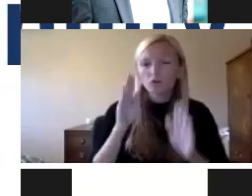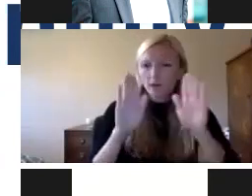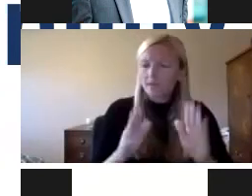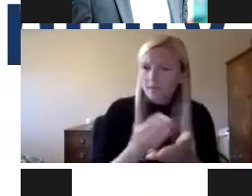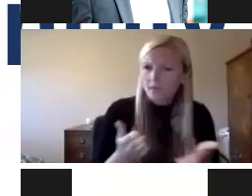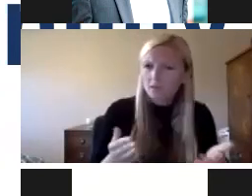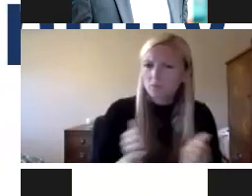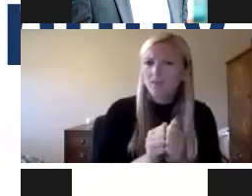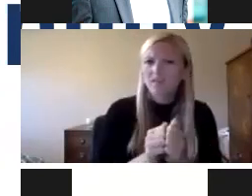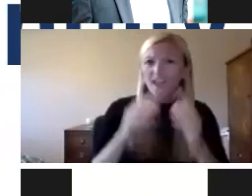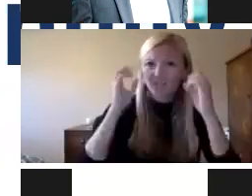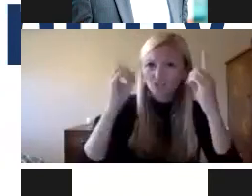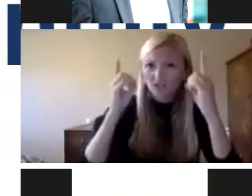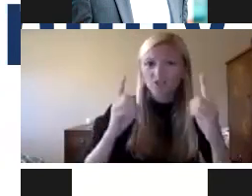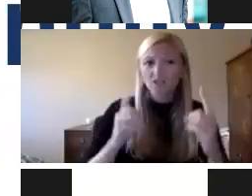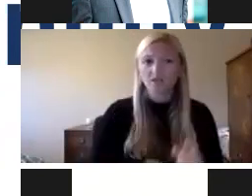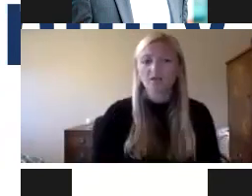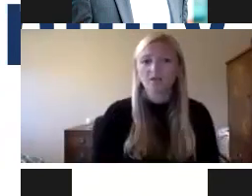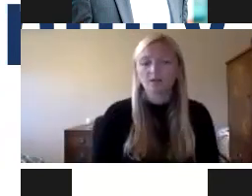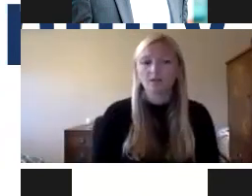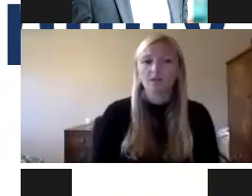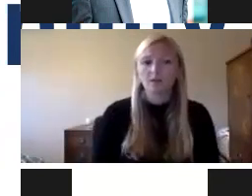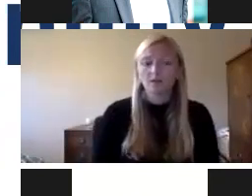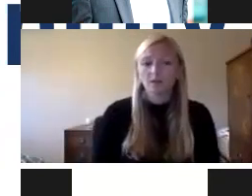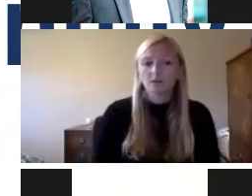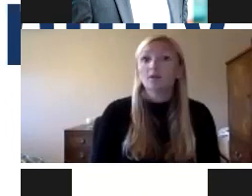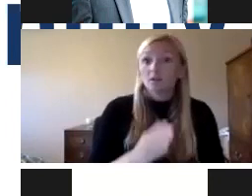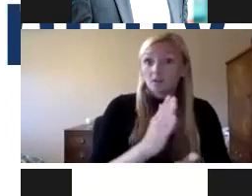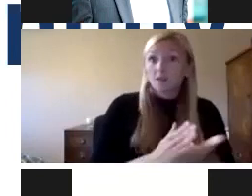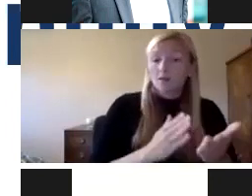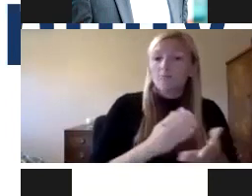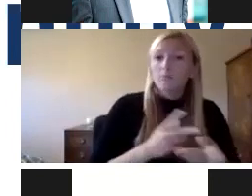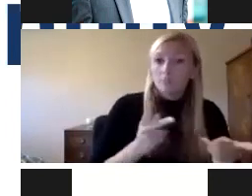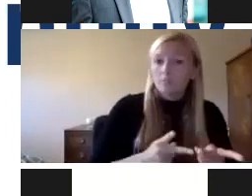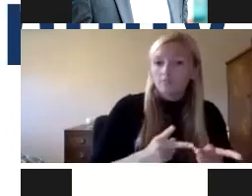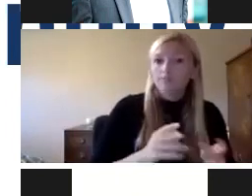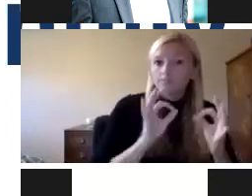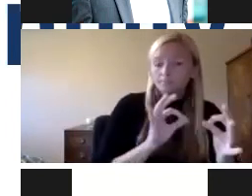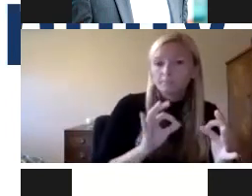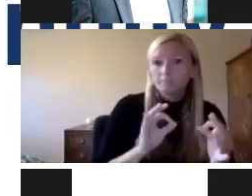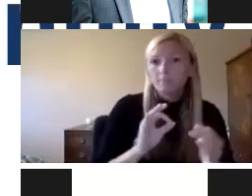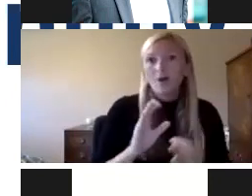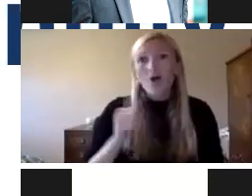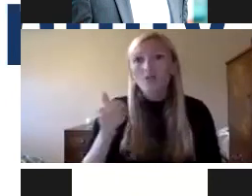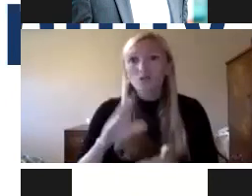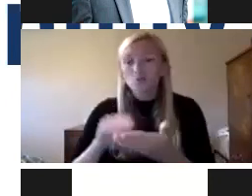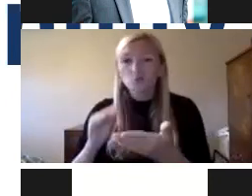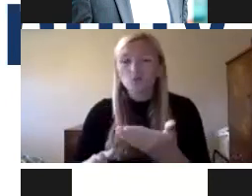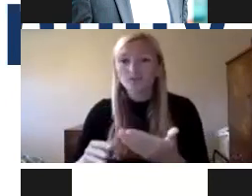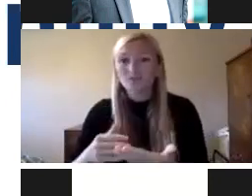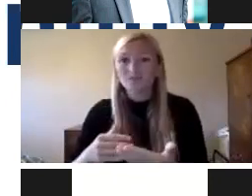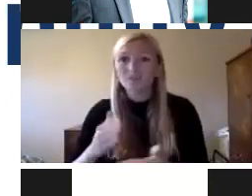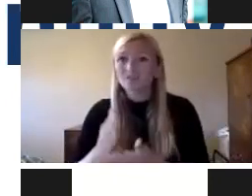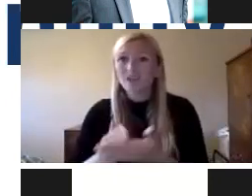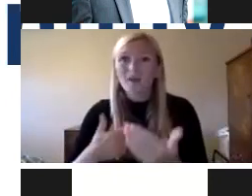opportunities in some places. And I say in some, because some of my students didn't even have access to sell, sell